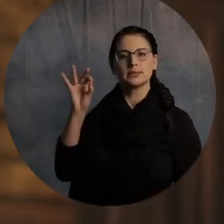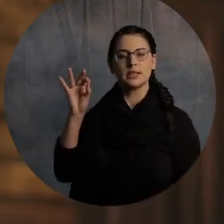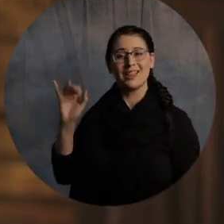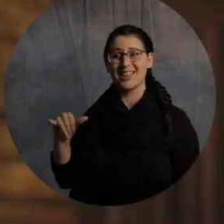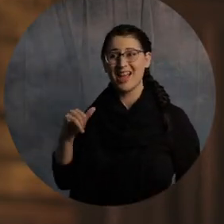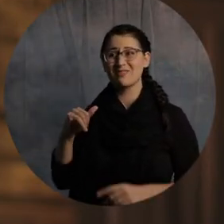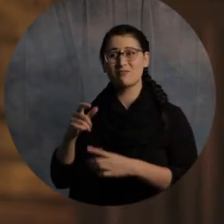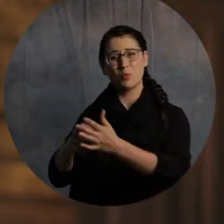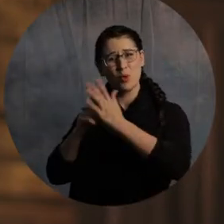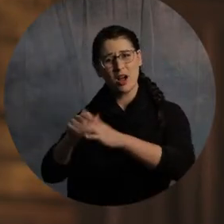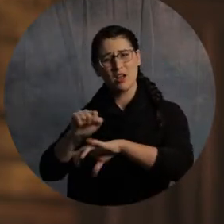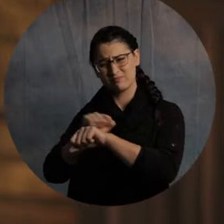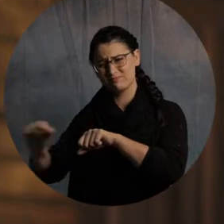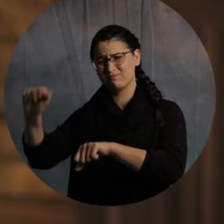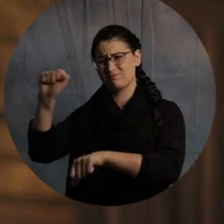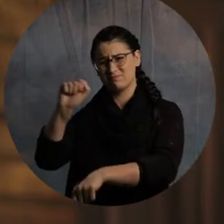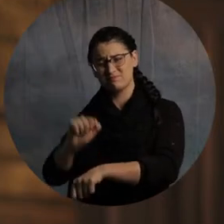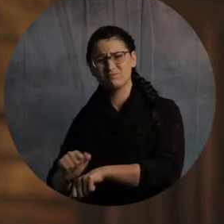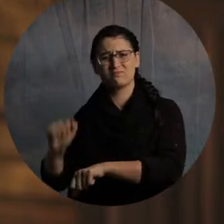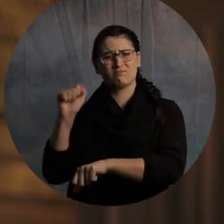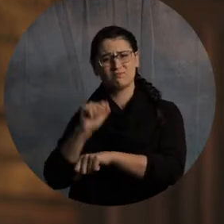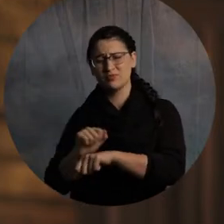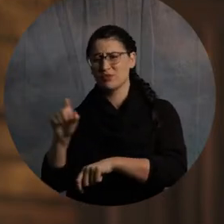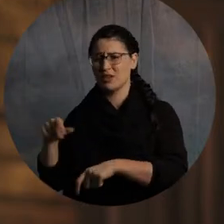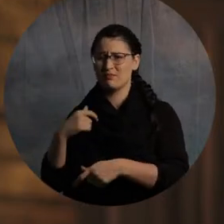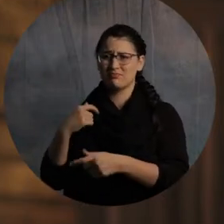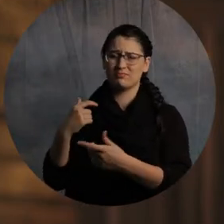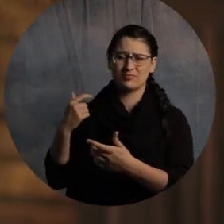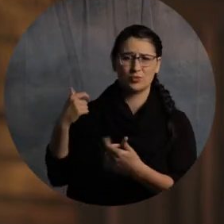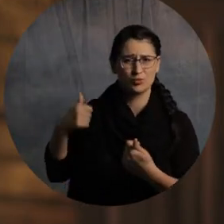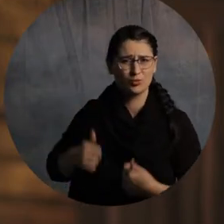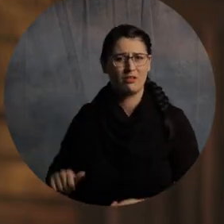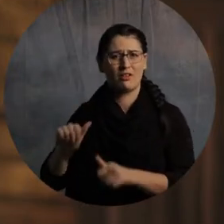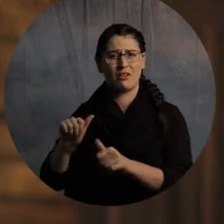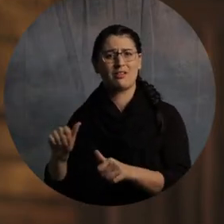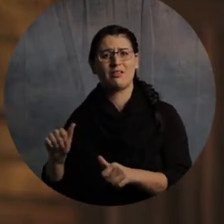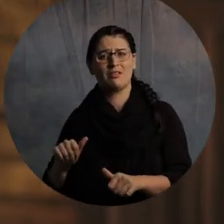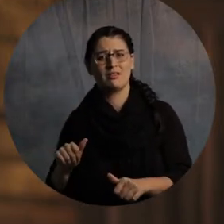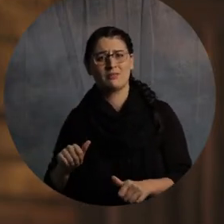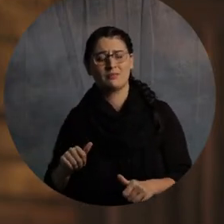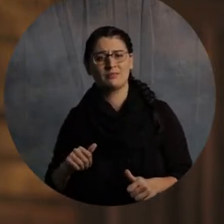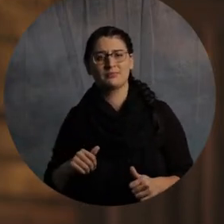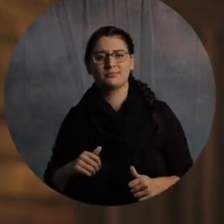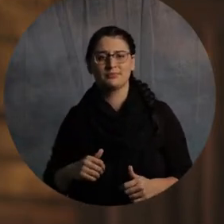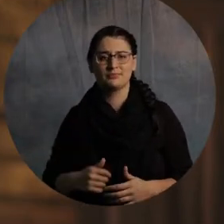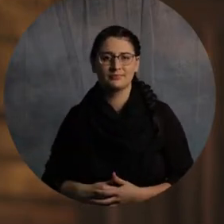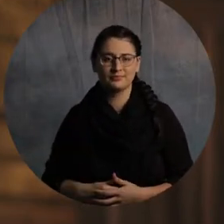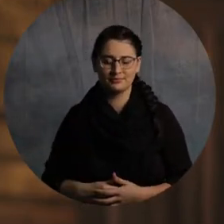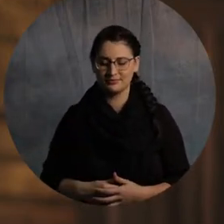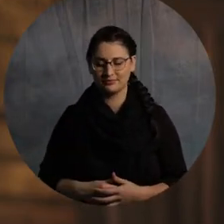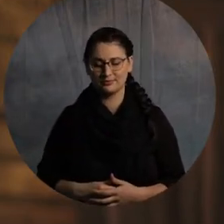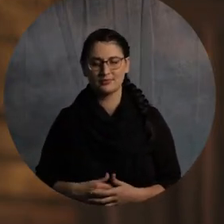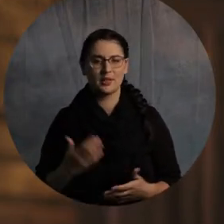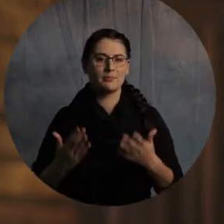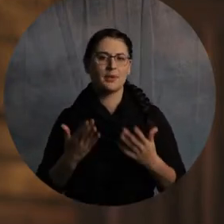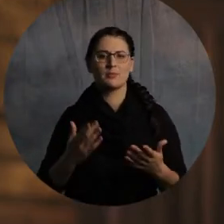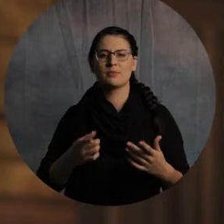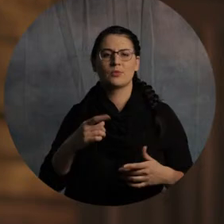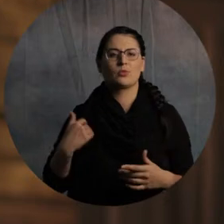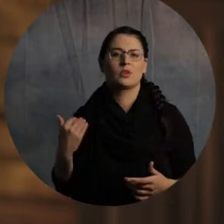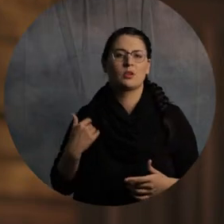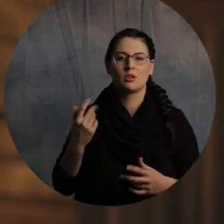effort. It takes work. I mean, people all the time are like, man, we've been married, especially, know, our church, we have a lot of young families and maybe, maybe you're a young couple.